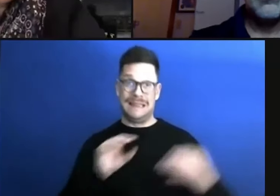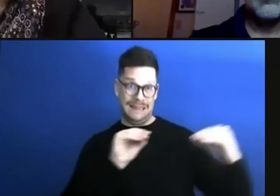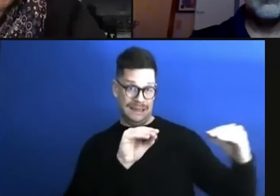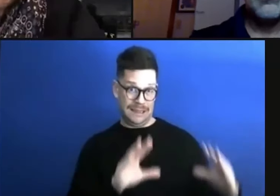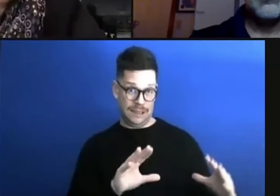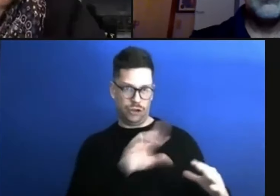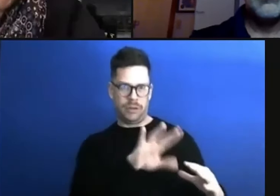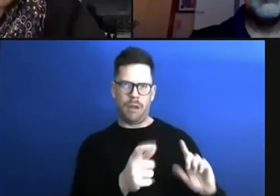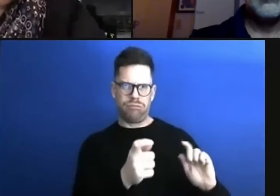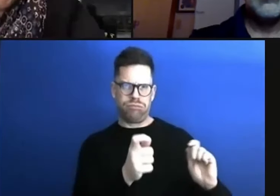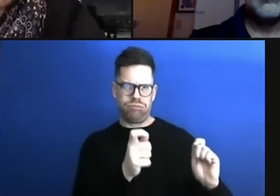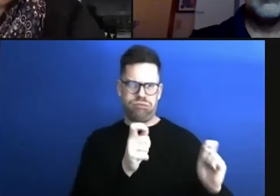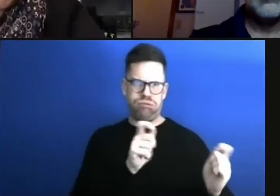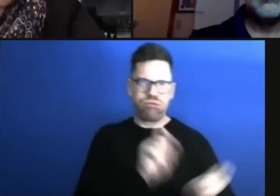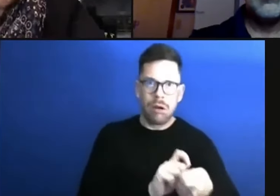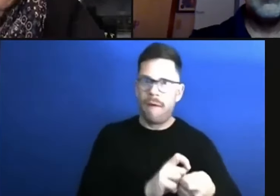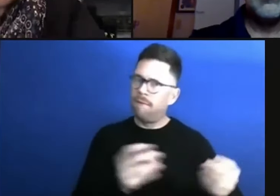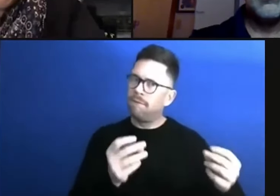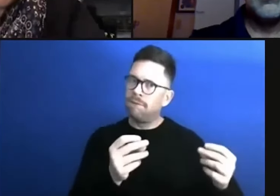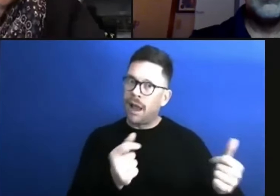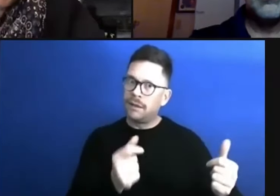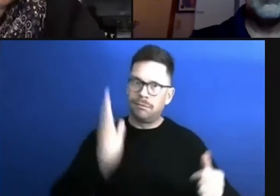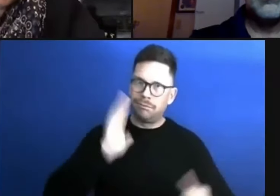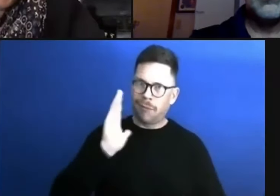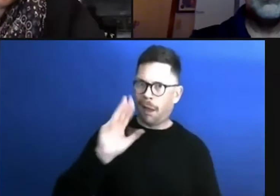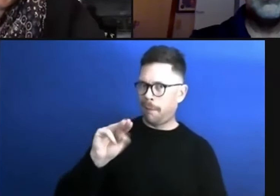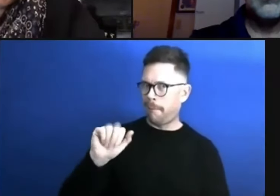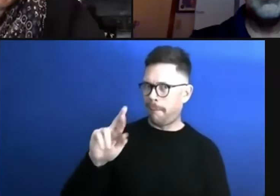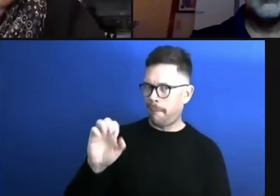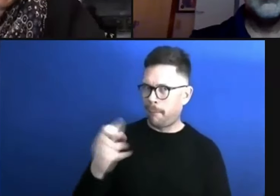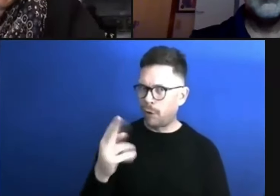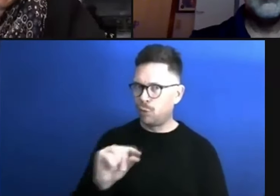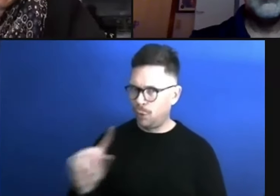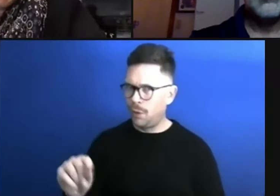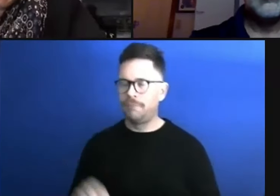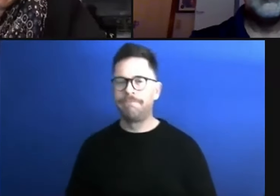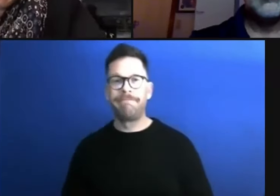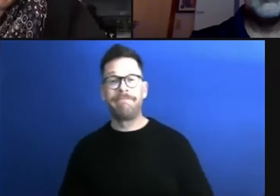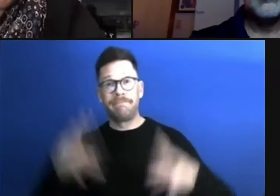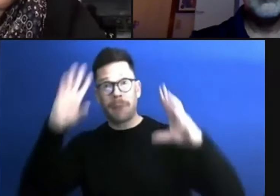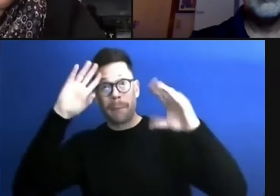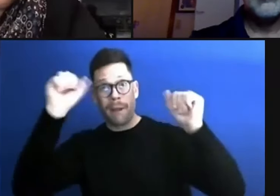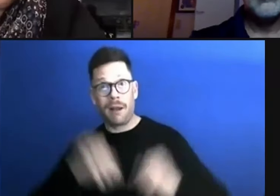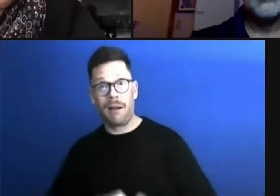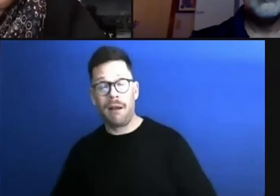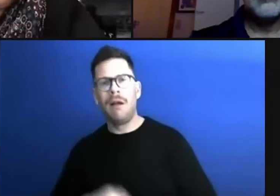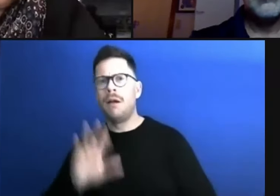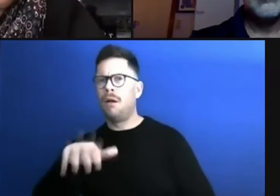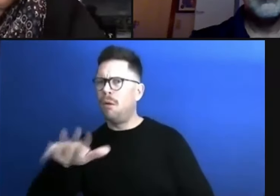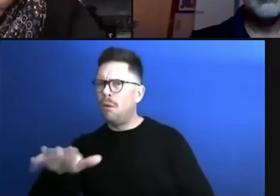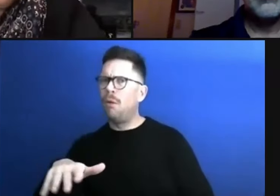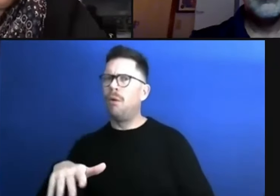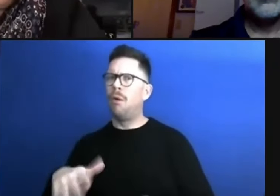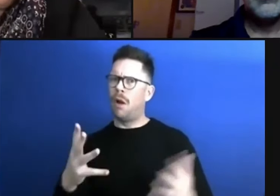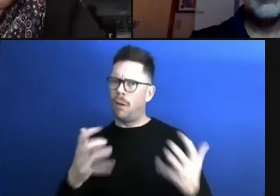Thank you much. Thank you. Mr. Chairman. I think it's really important just for Republicans, since we